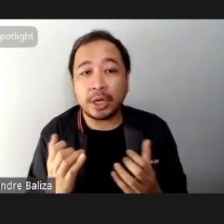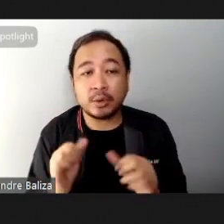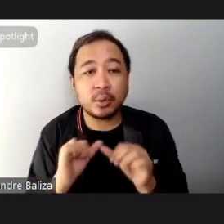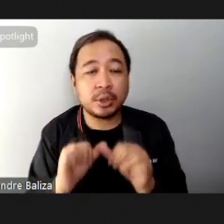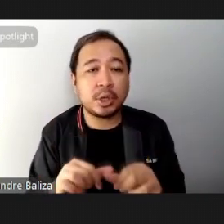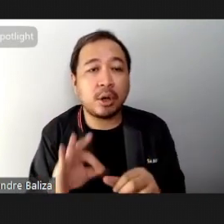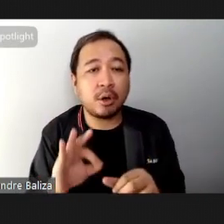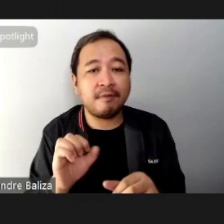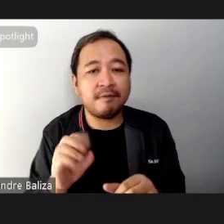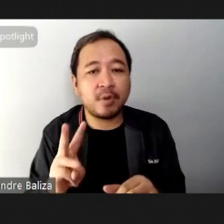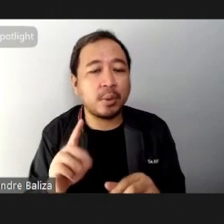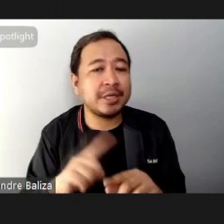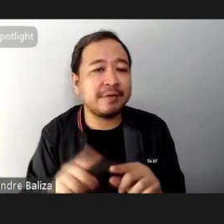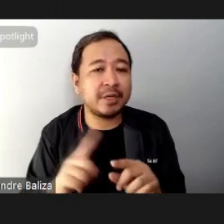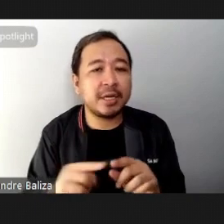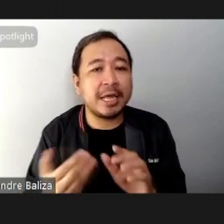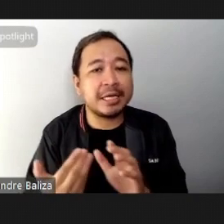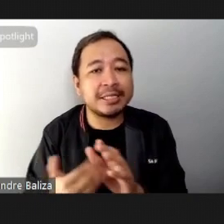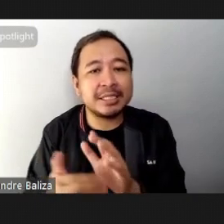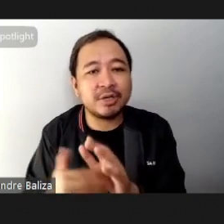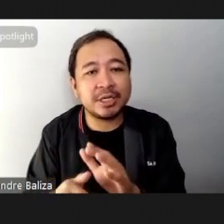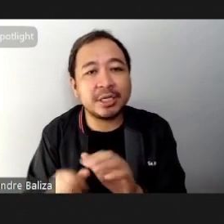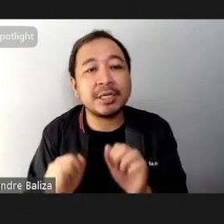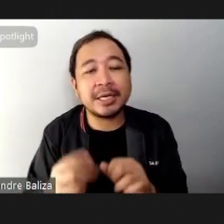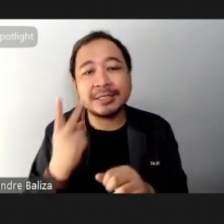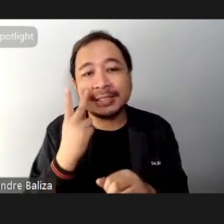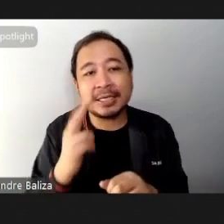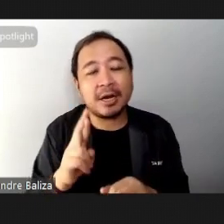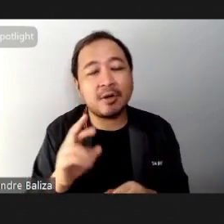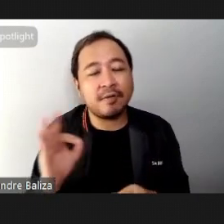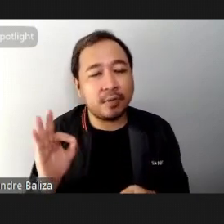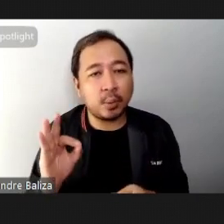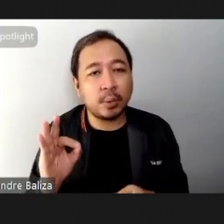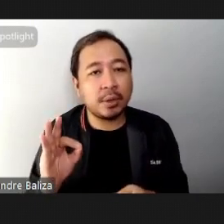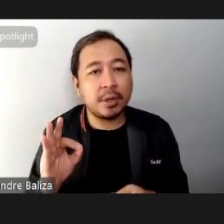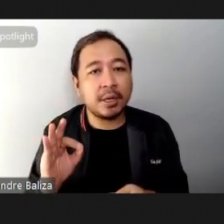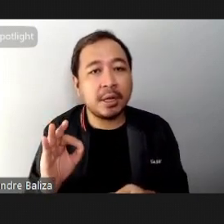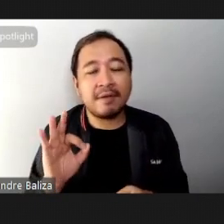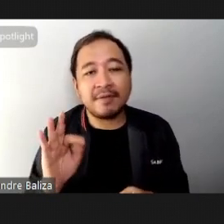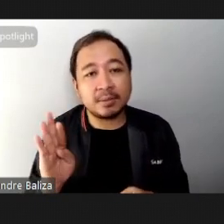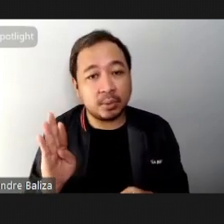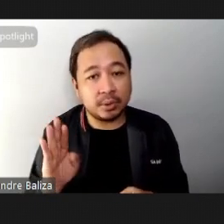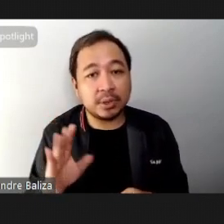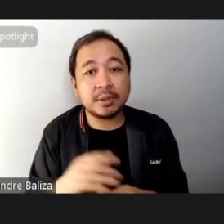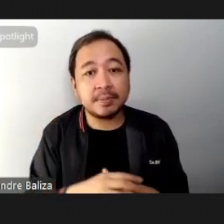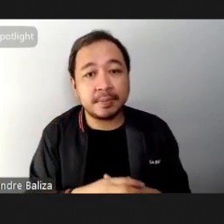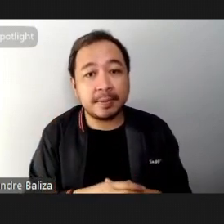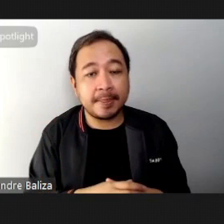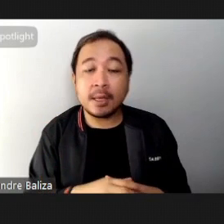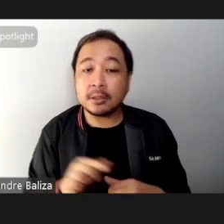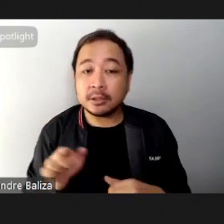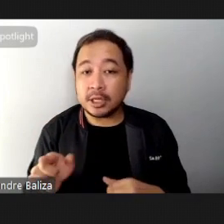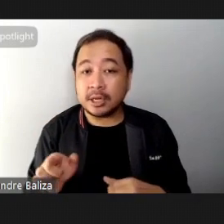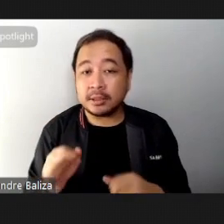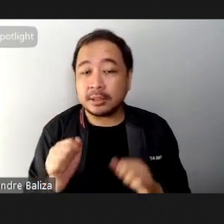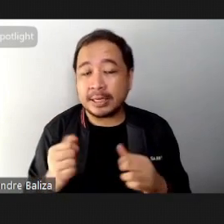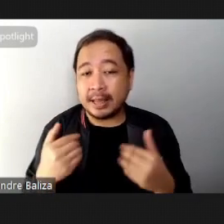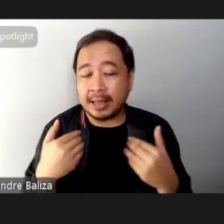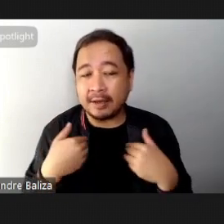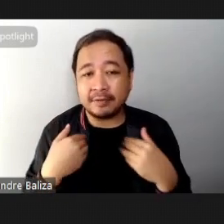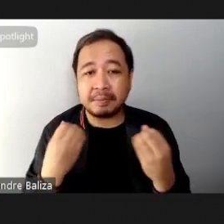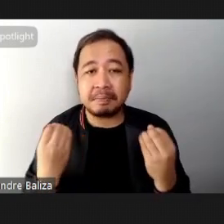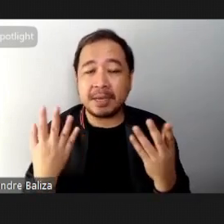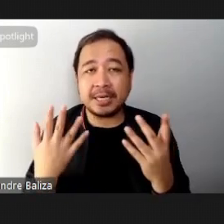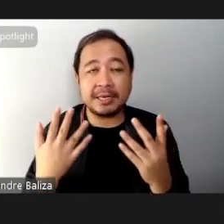learn different sequences you can check out the row flow page and other row flow pages out there that also has many